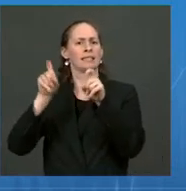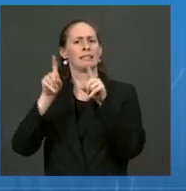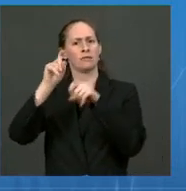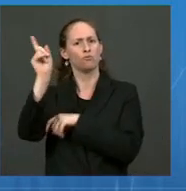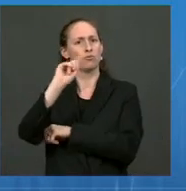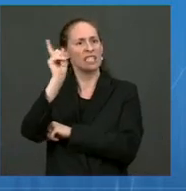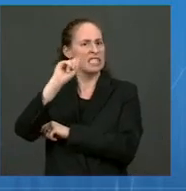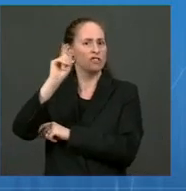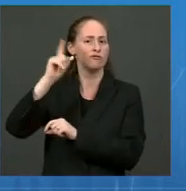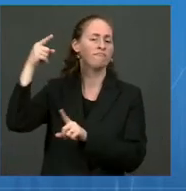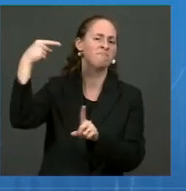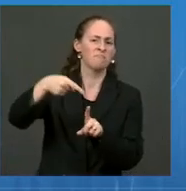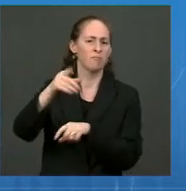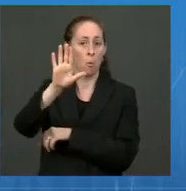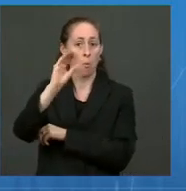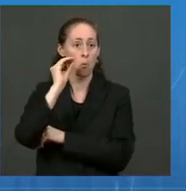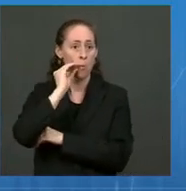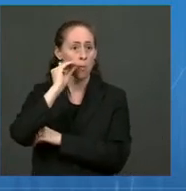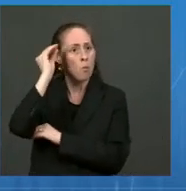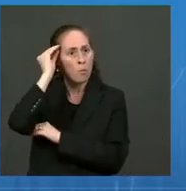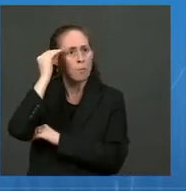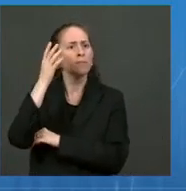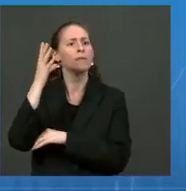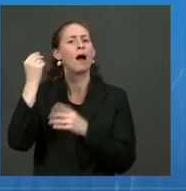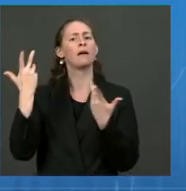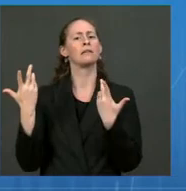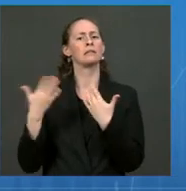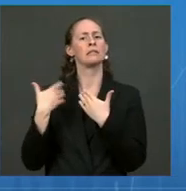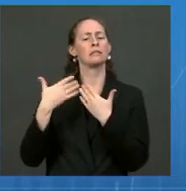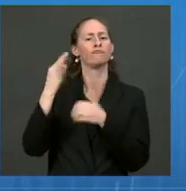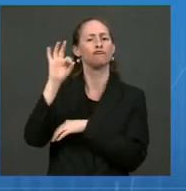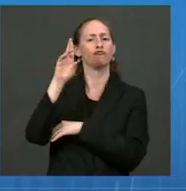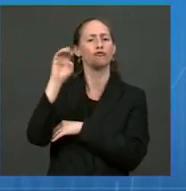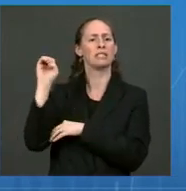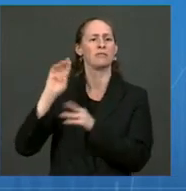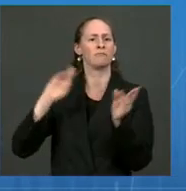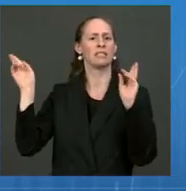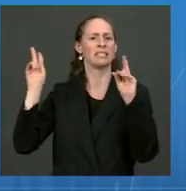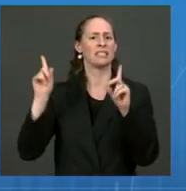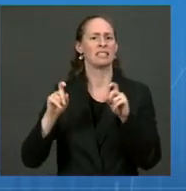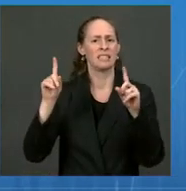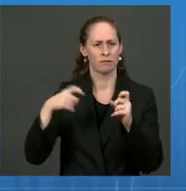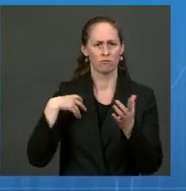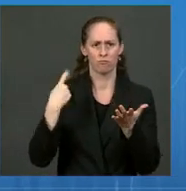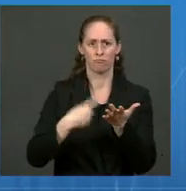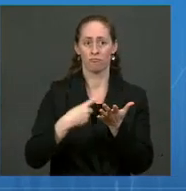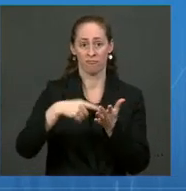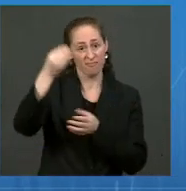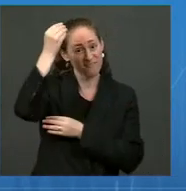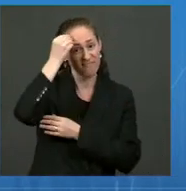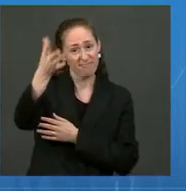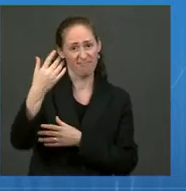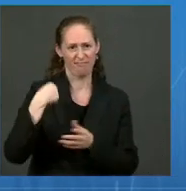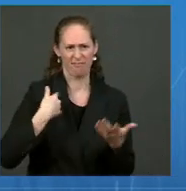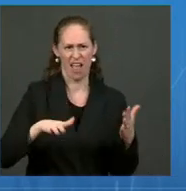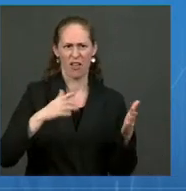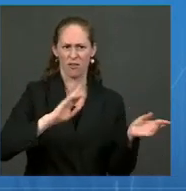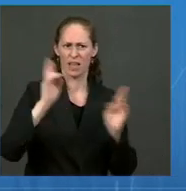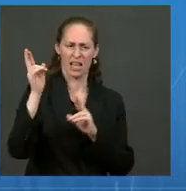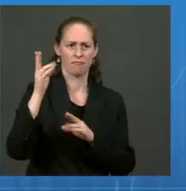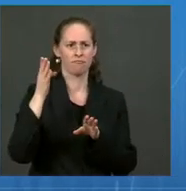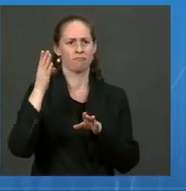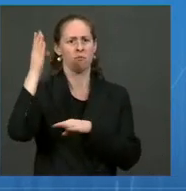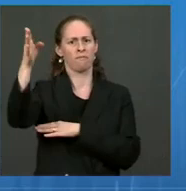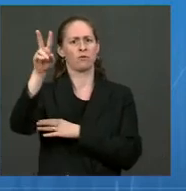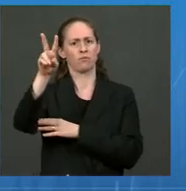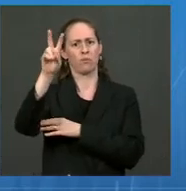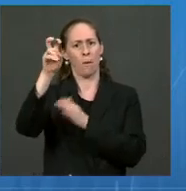and access to free testing. We are on track to have more than 200 million rapid at-home tests available